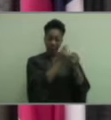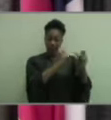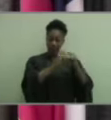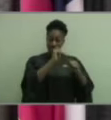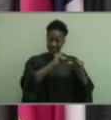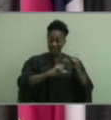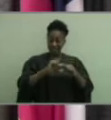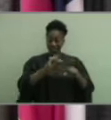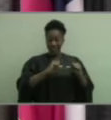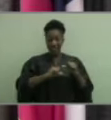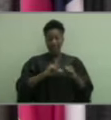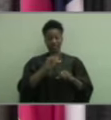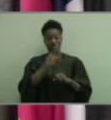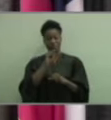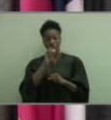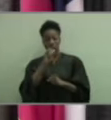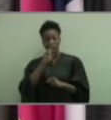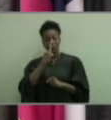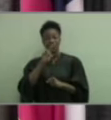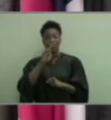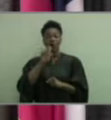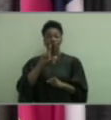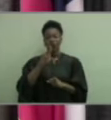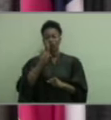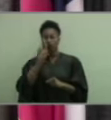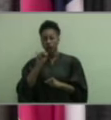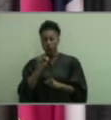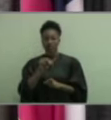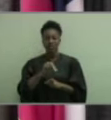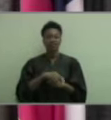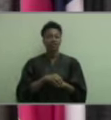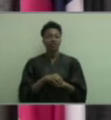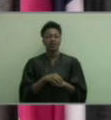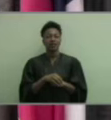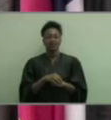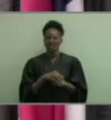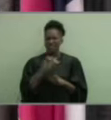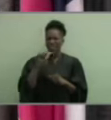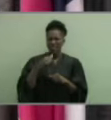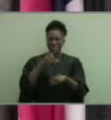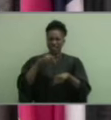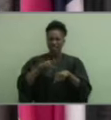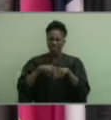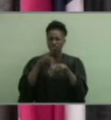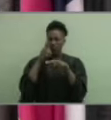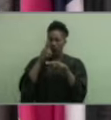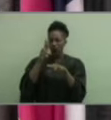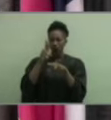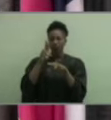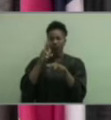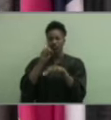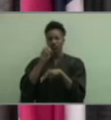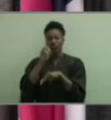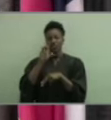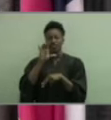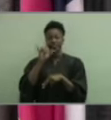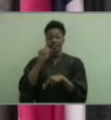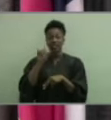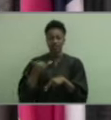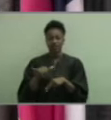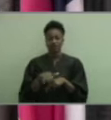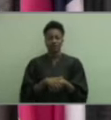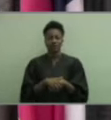Seminar, Model UN, Toastmasters, Explorer Post, and the National Honor Society. He